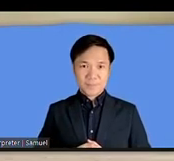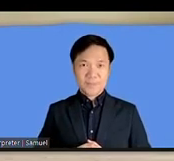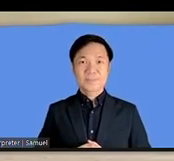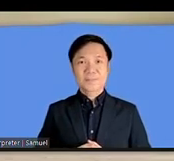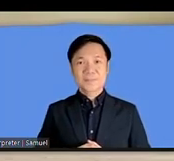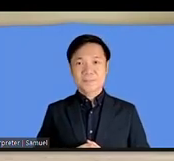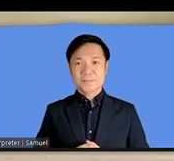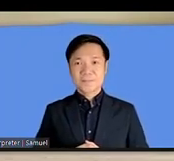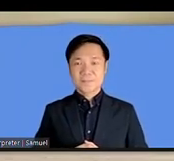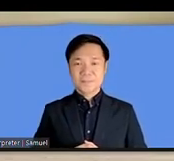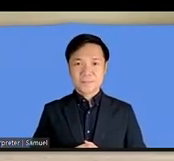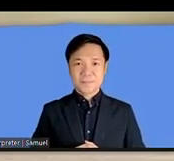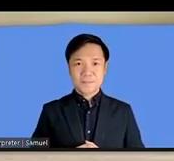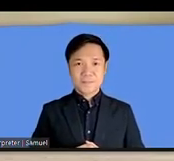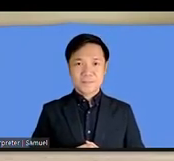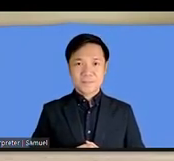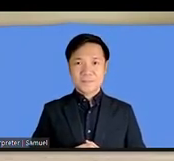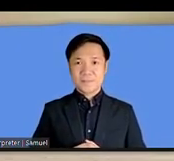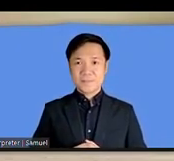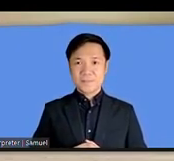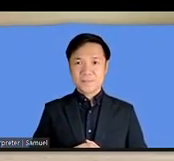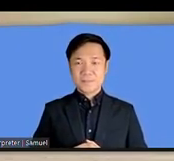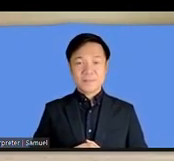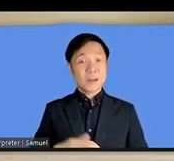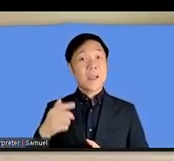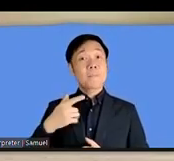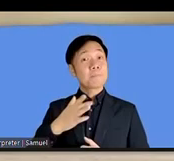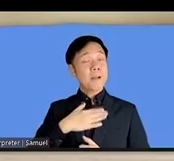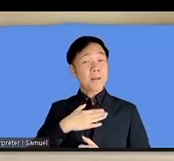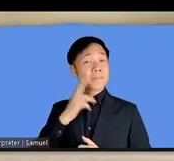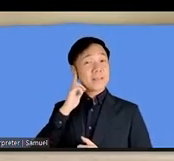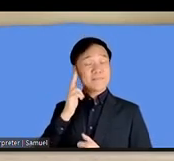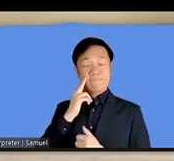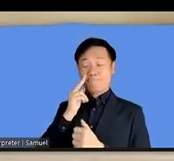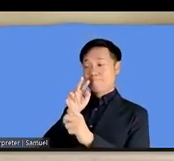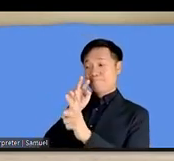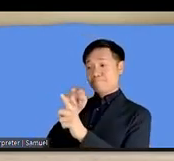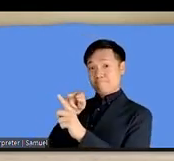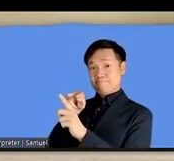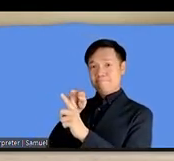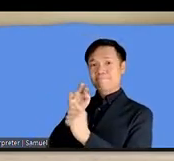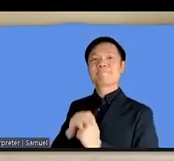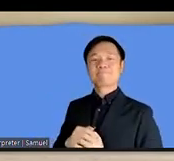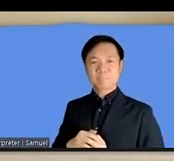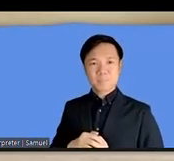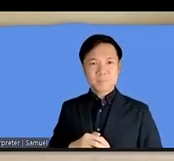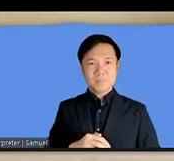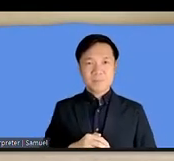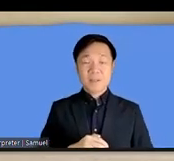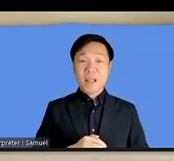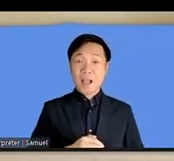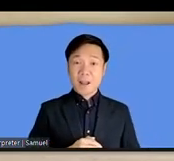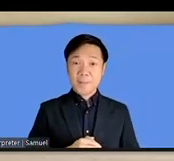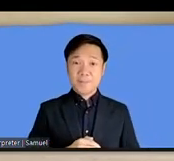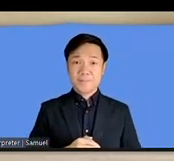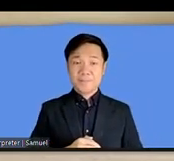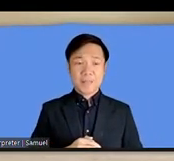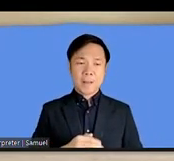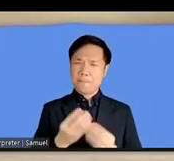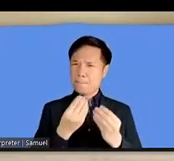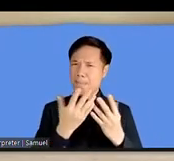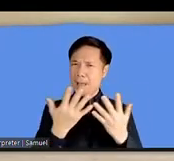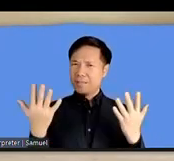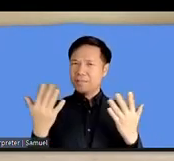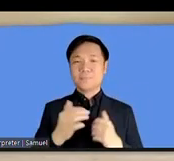and from a deaf perspective i have been engaged in many issues related